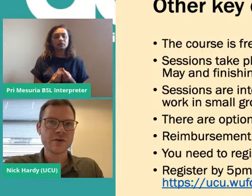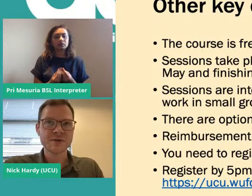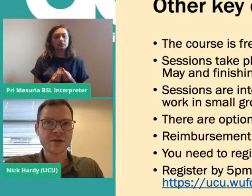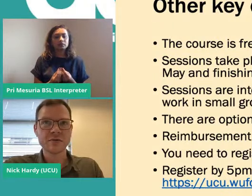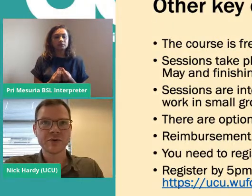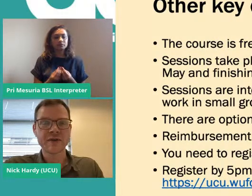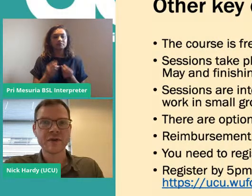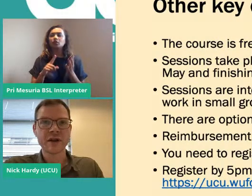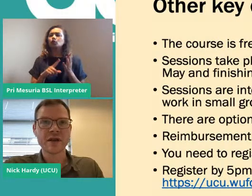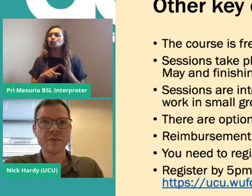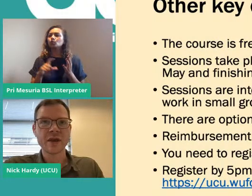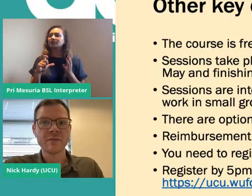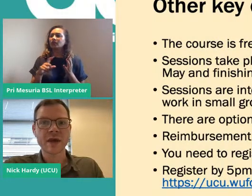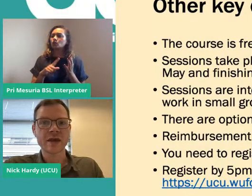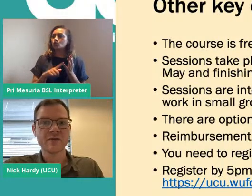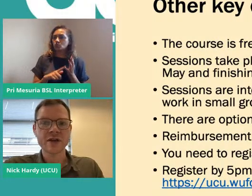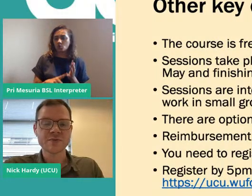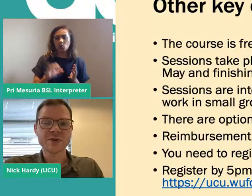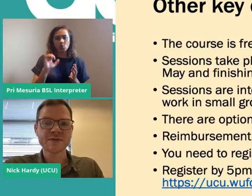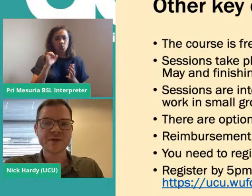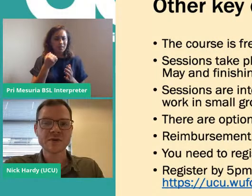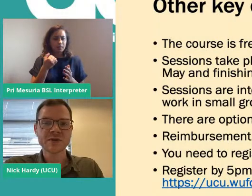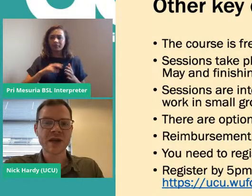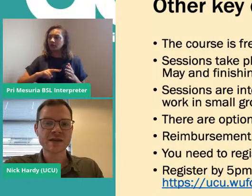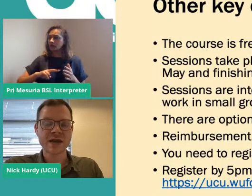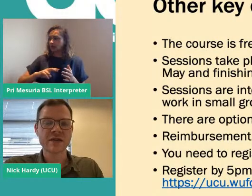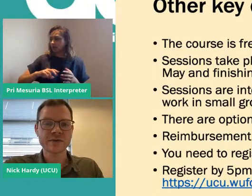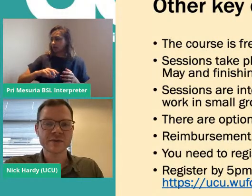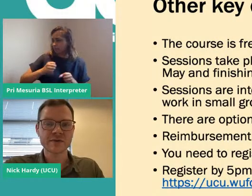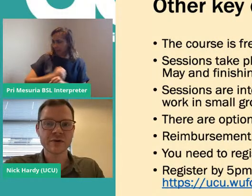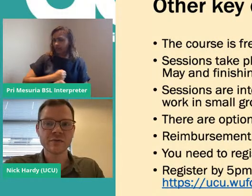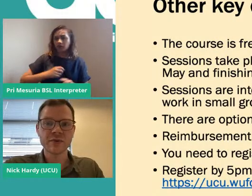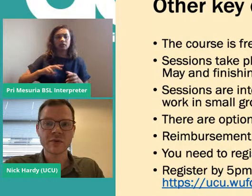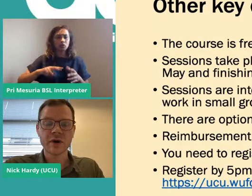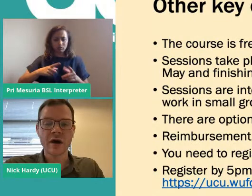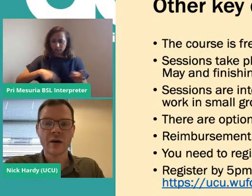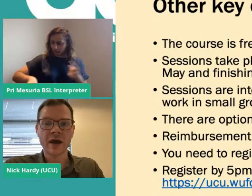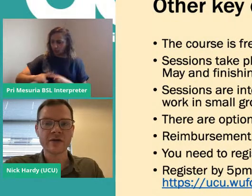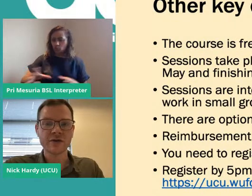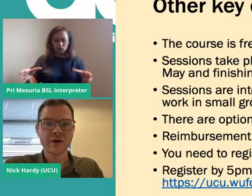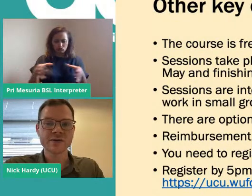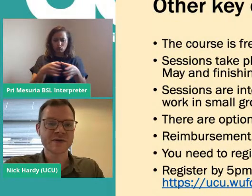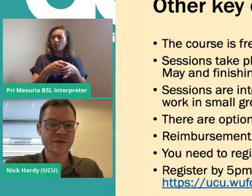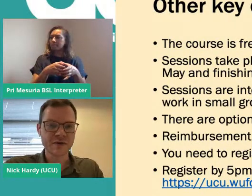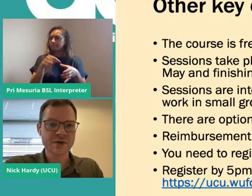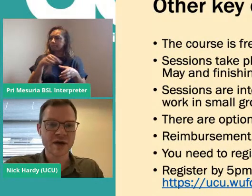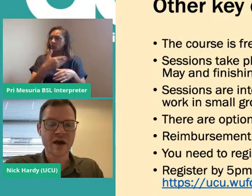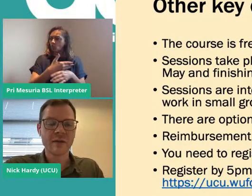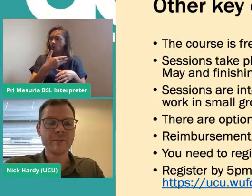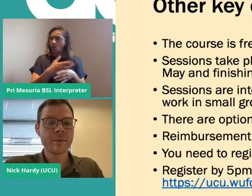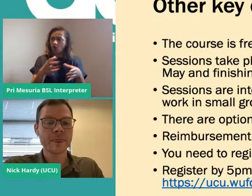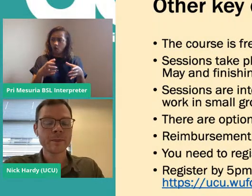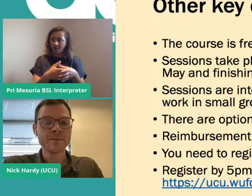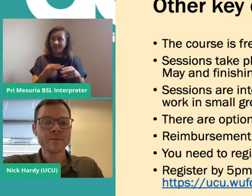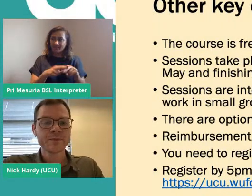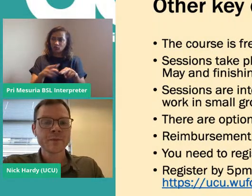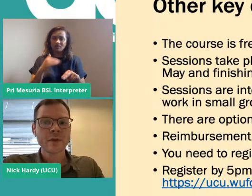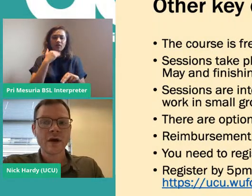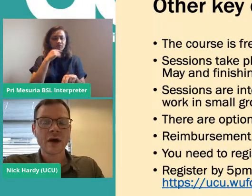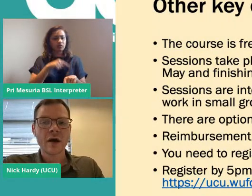In UCU, we'll definitely be making arrangements for you to get together as a group and do those if you've got time.